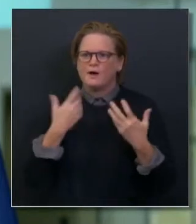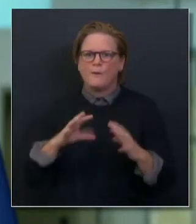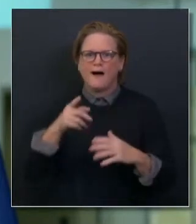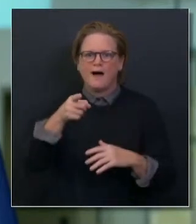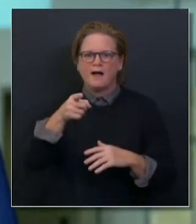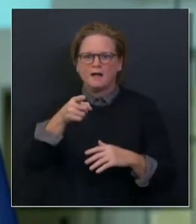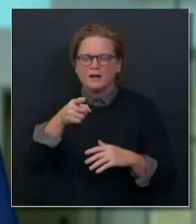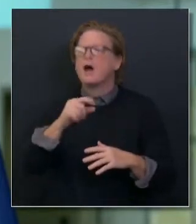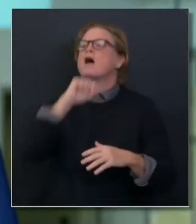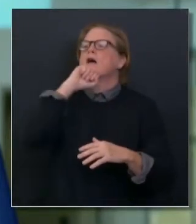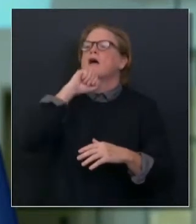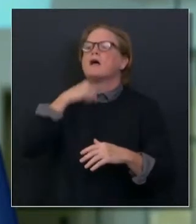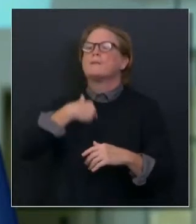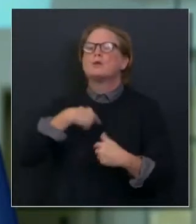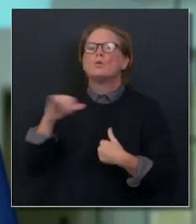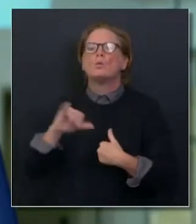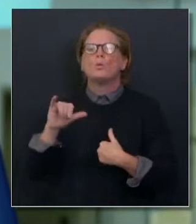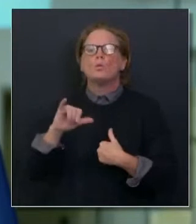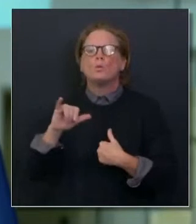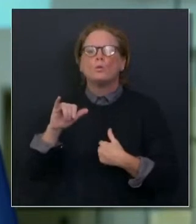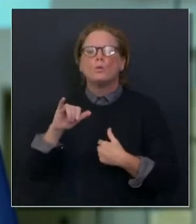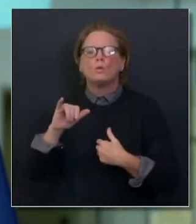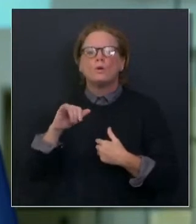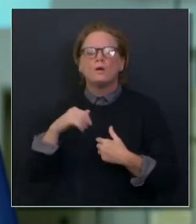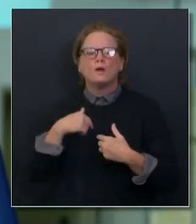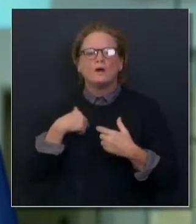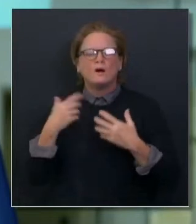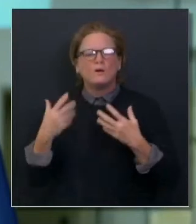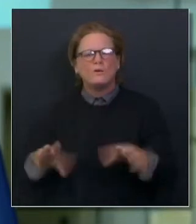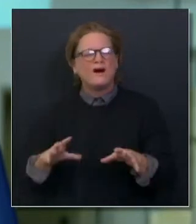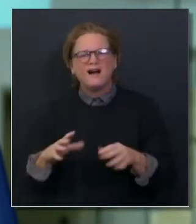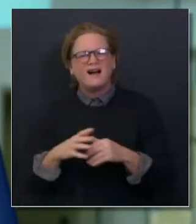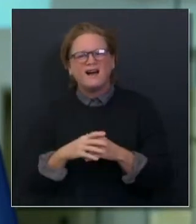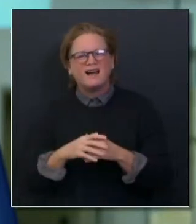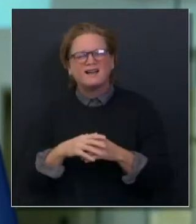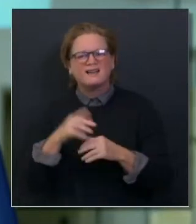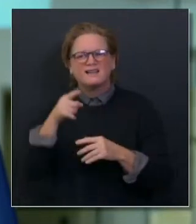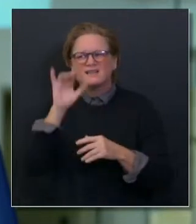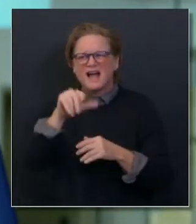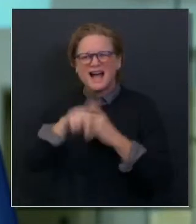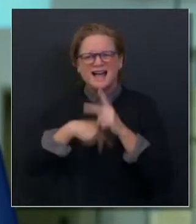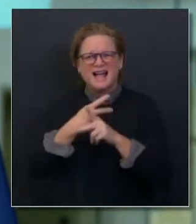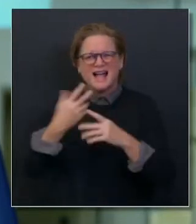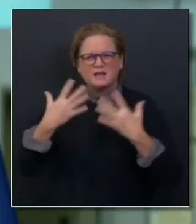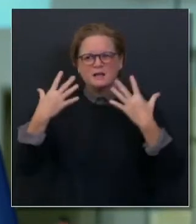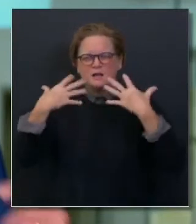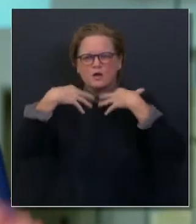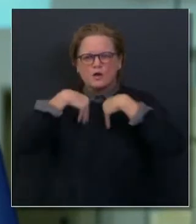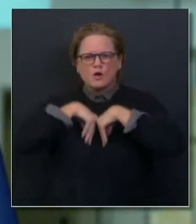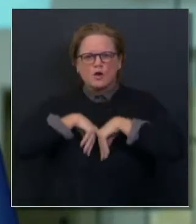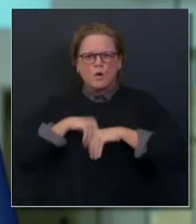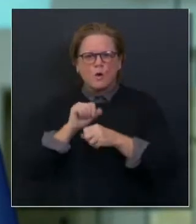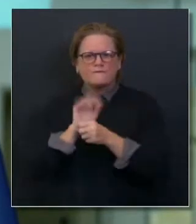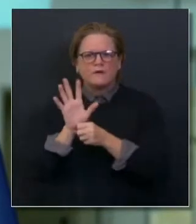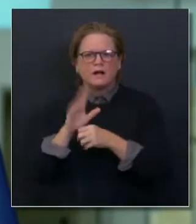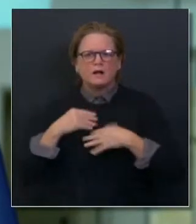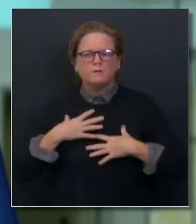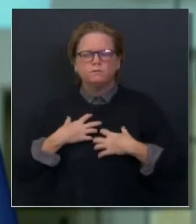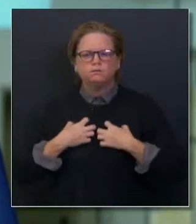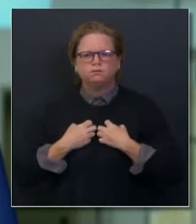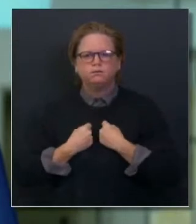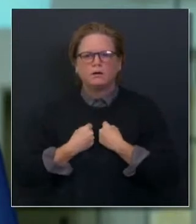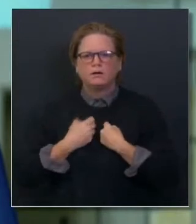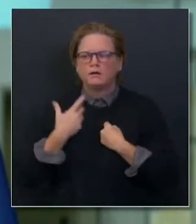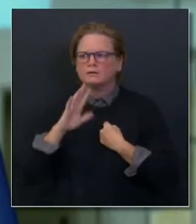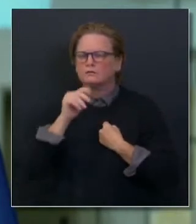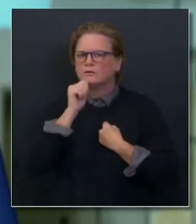families who've lost a loved one, who can never do the things so many of us take for granted, and that's reach out and make a phone